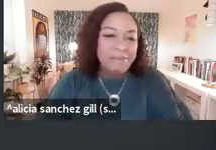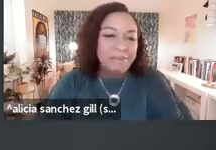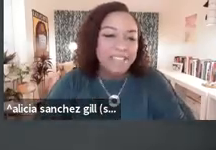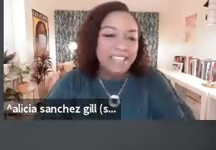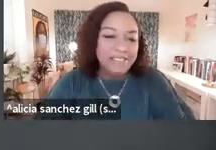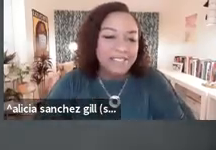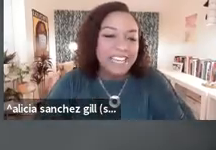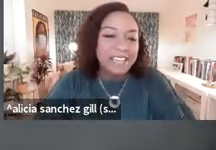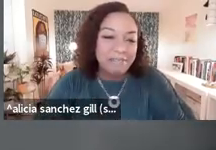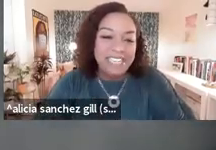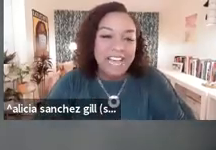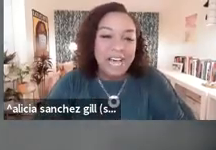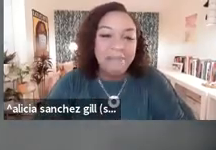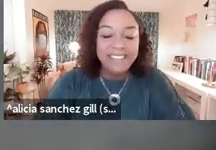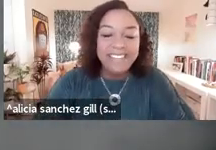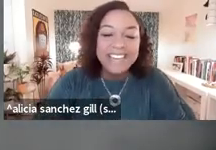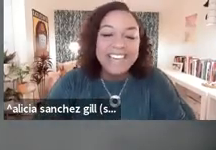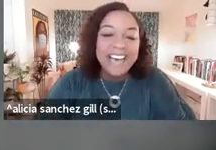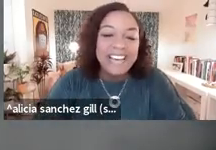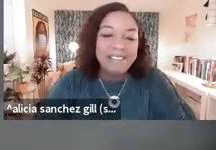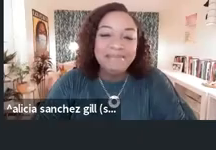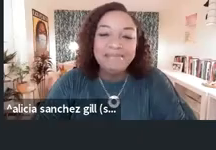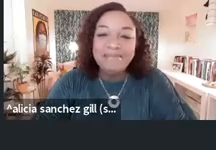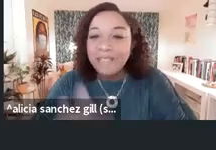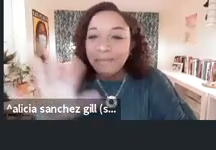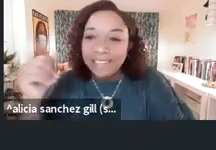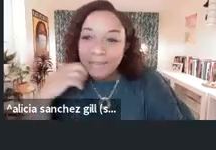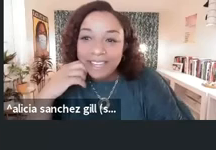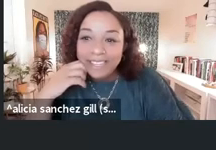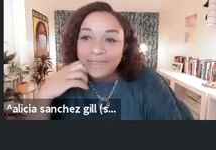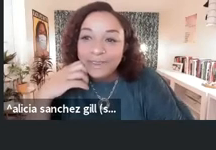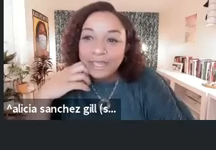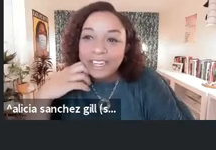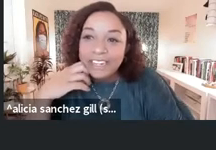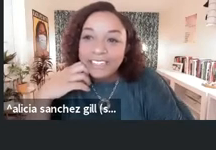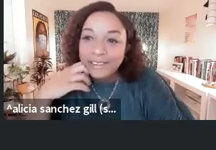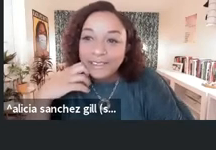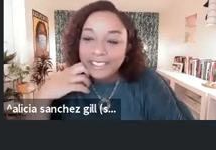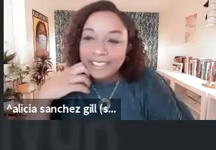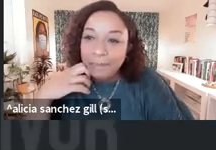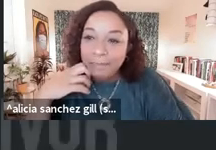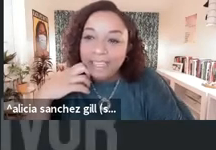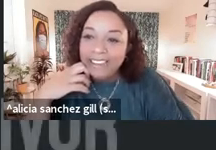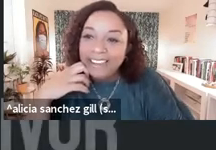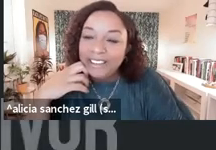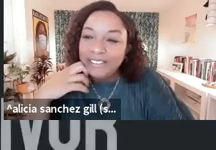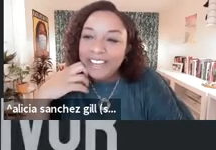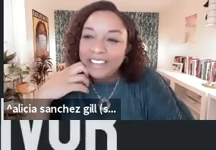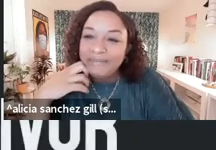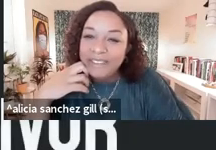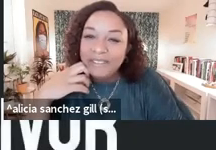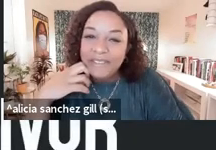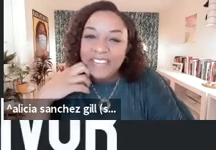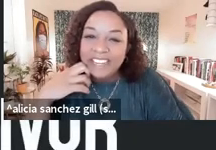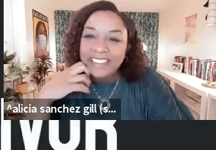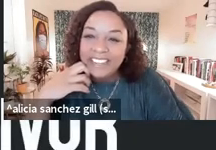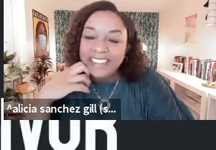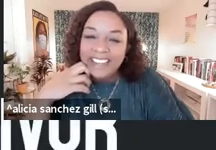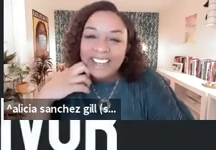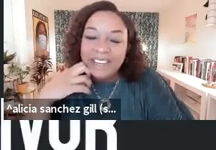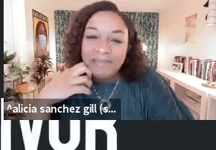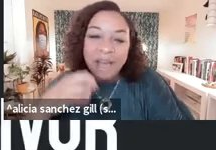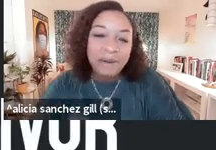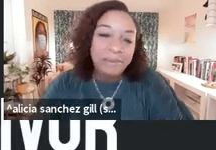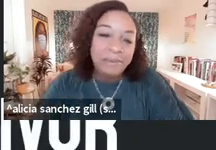it from the take it from the top um but in the meantime i guess folks will get a nice little sneak peek of um of the